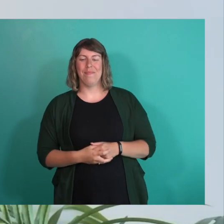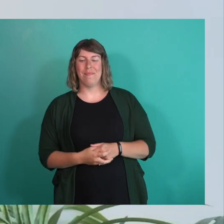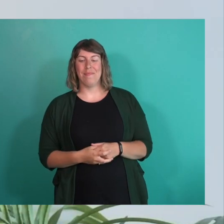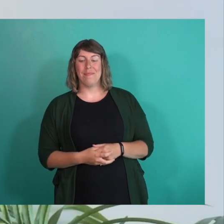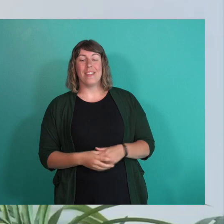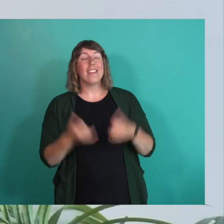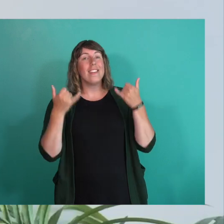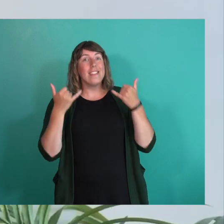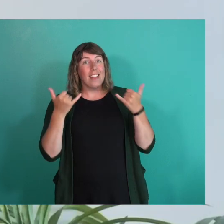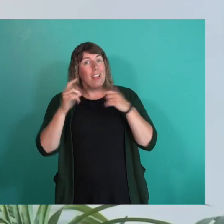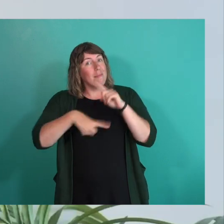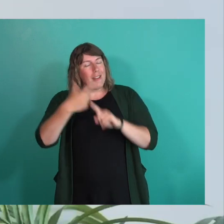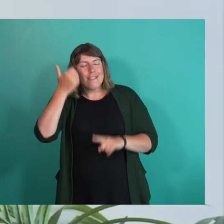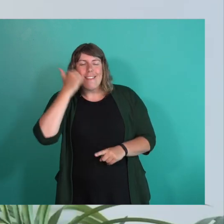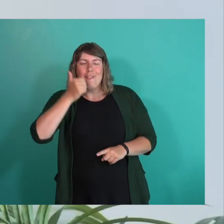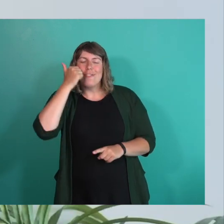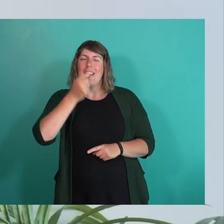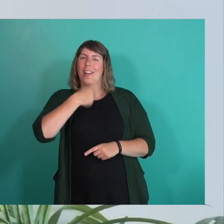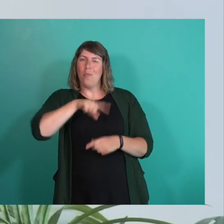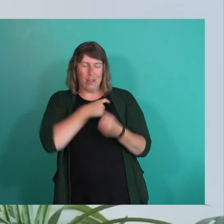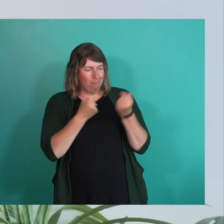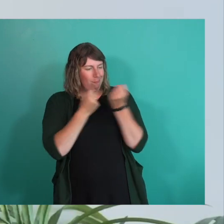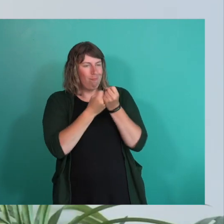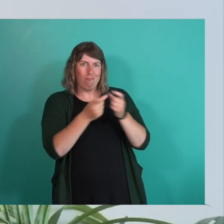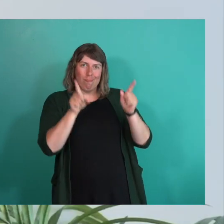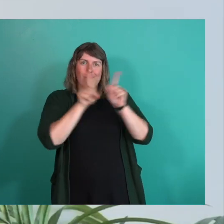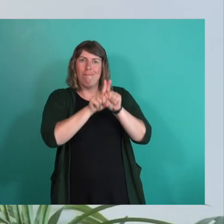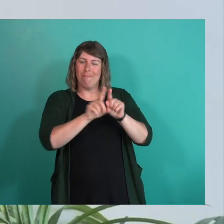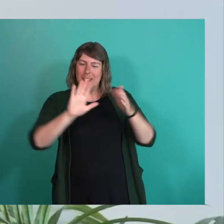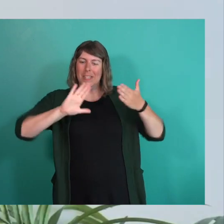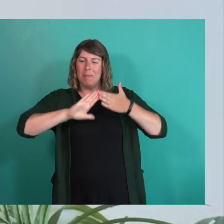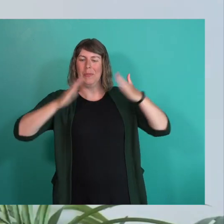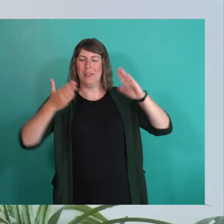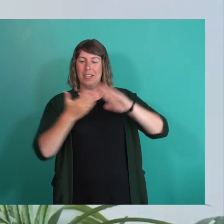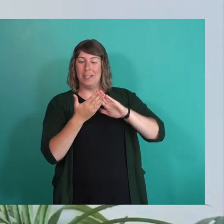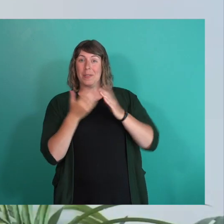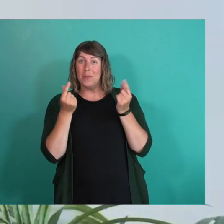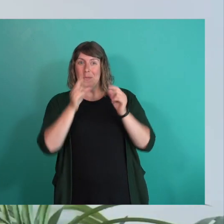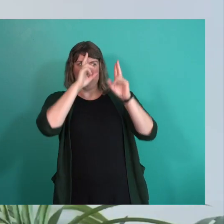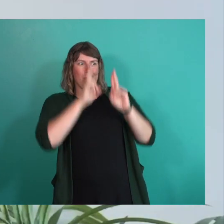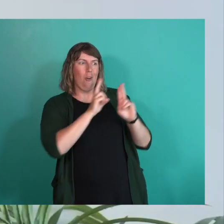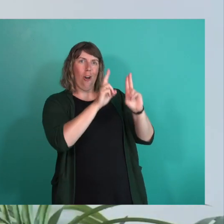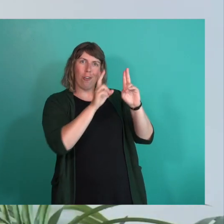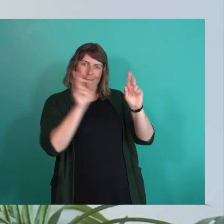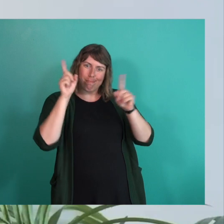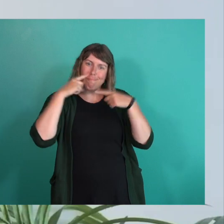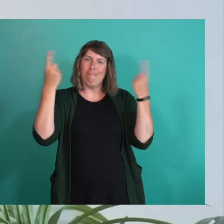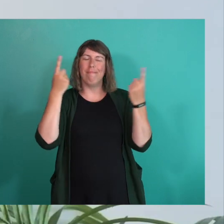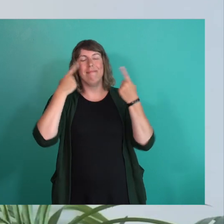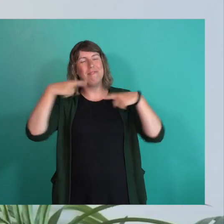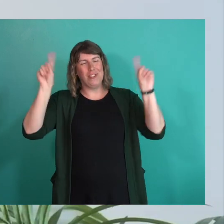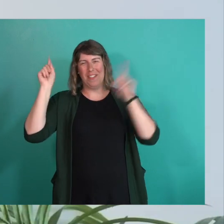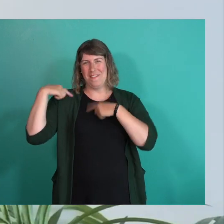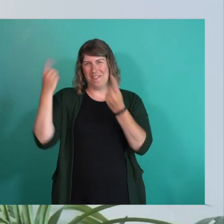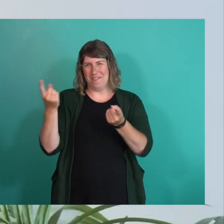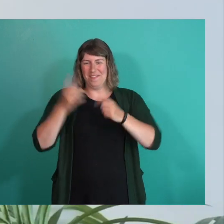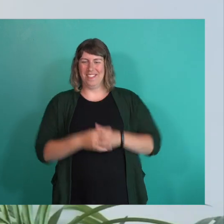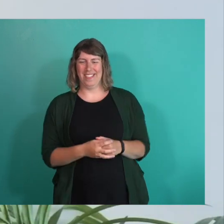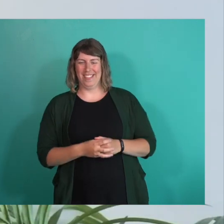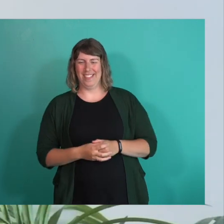so, today and every day, we stand with the community to honour what has been achieved. Yet,